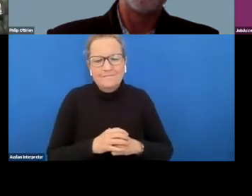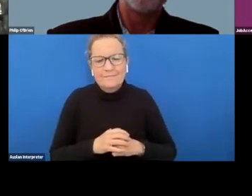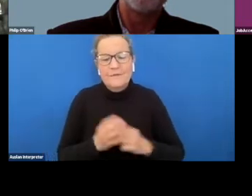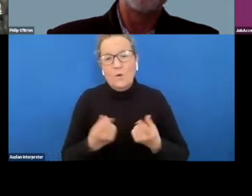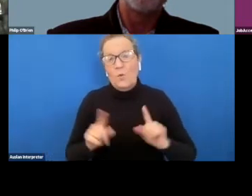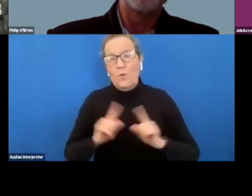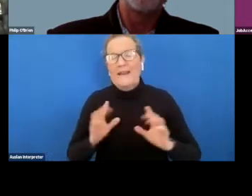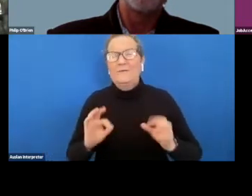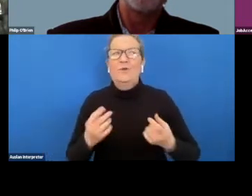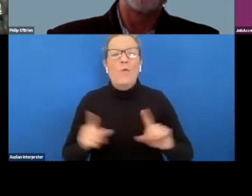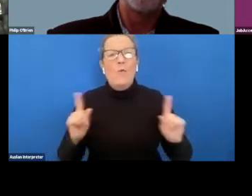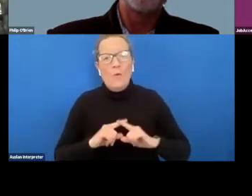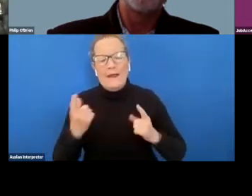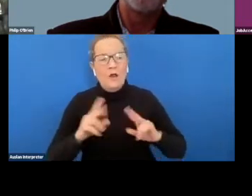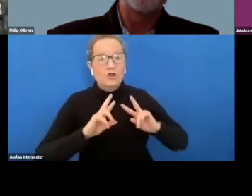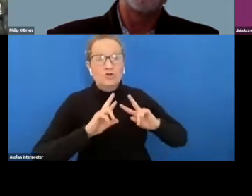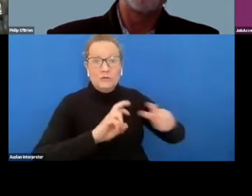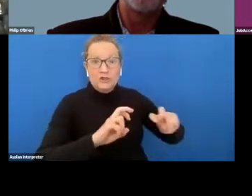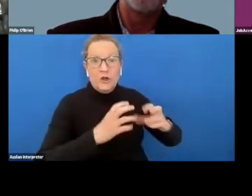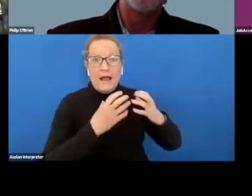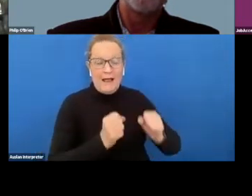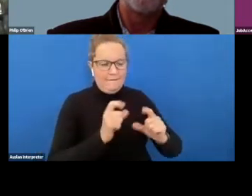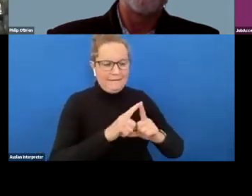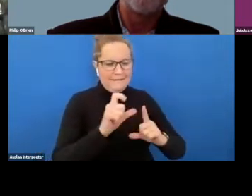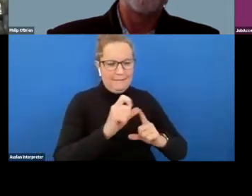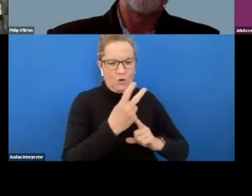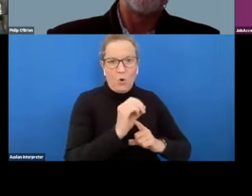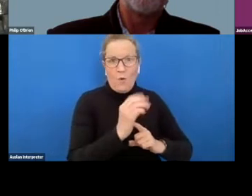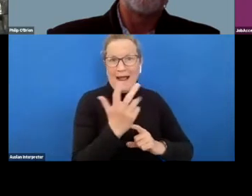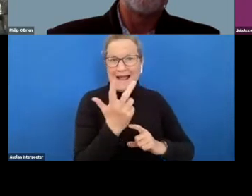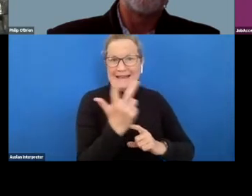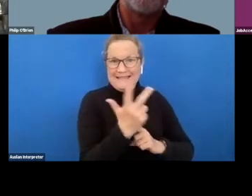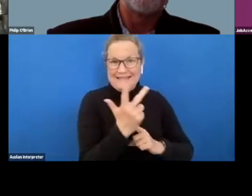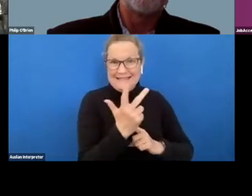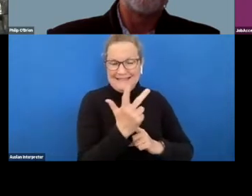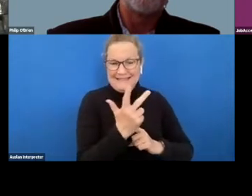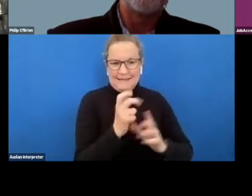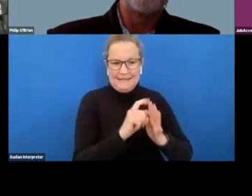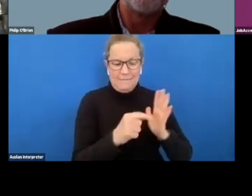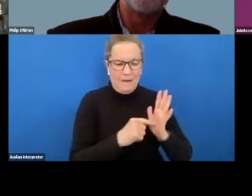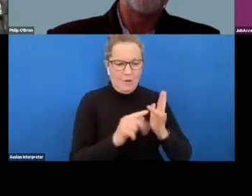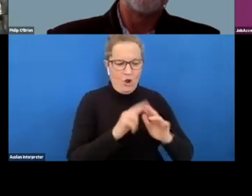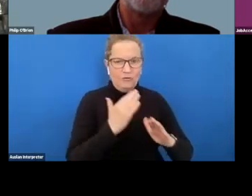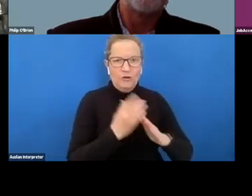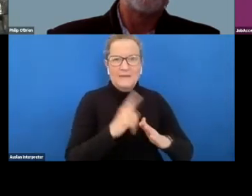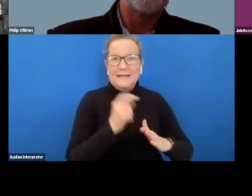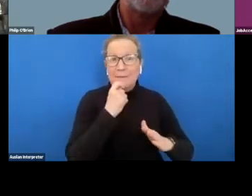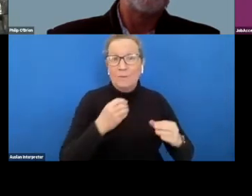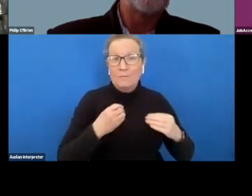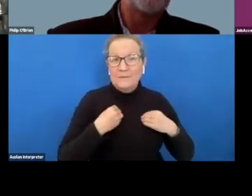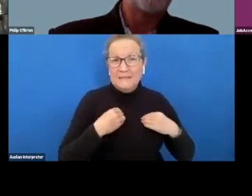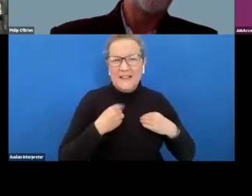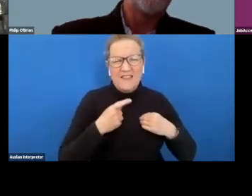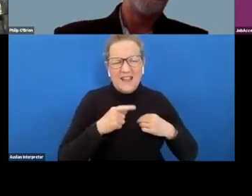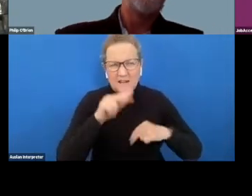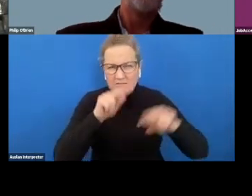but we there was a study that was commissioned in december 2018 by the department of jobs and small businesses and they examined employer behaviors